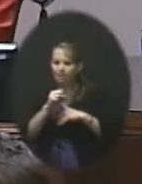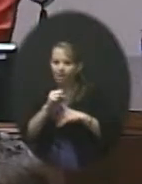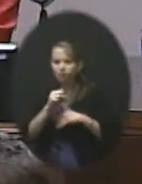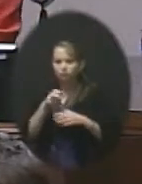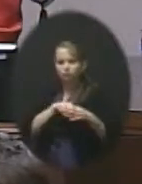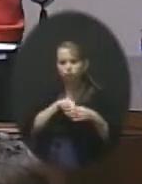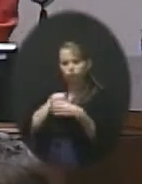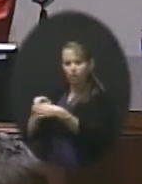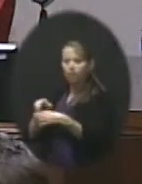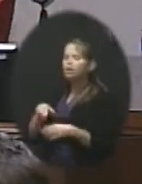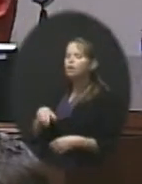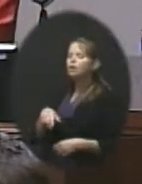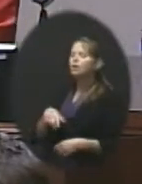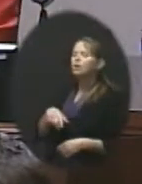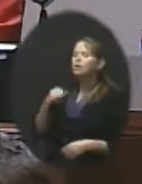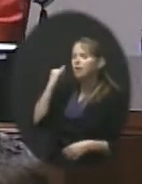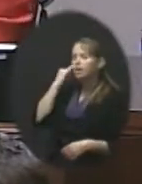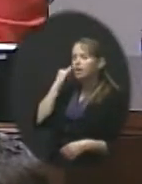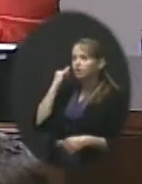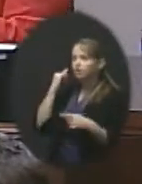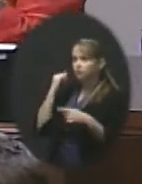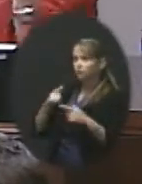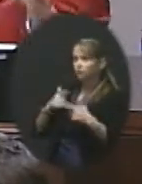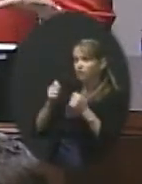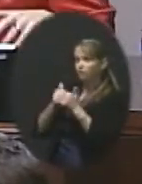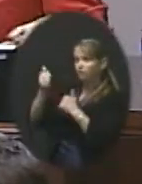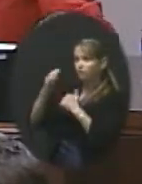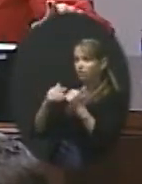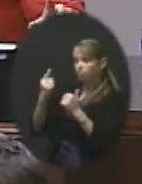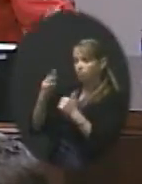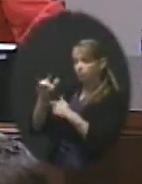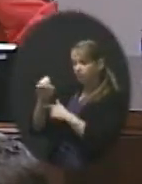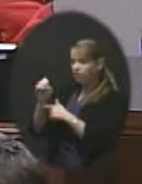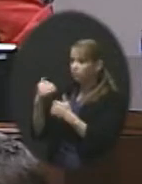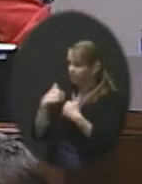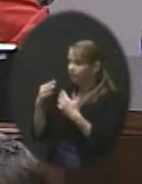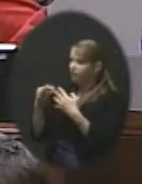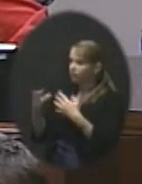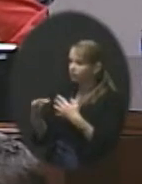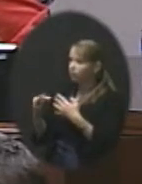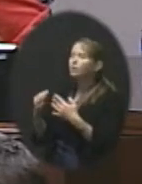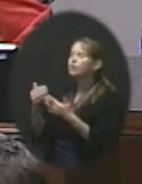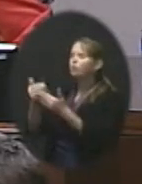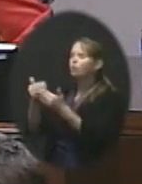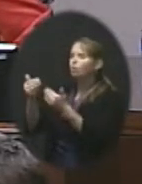farther than a mile to pay. And many families throughout the district take us up on that option.